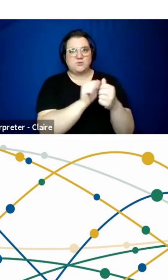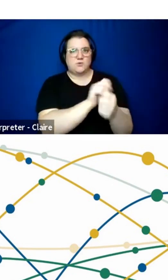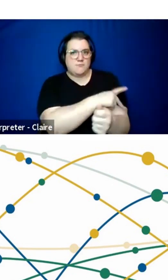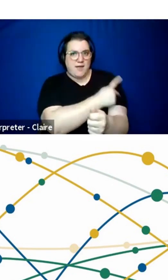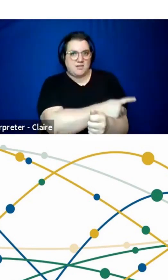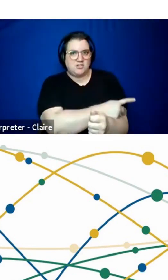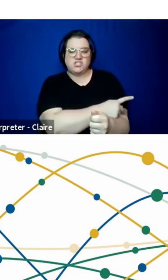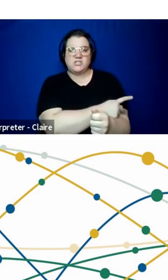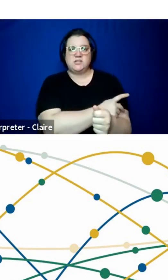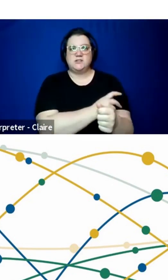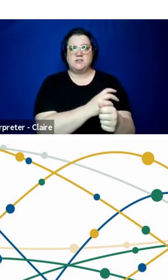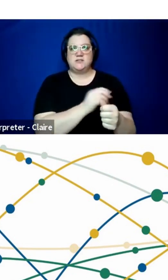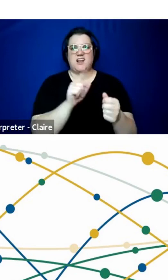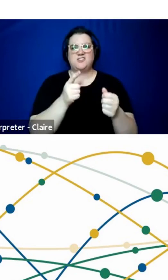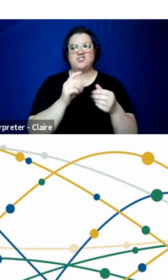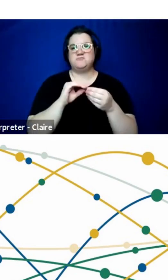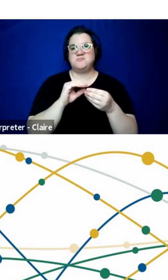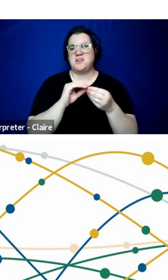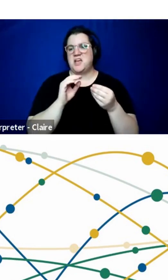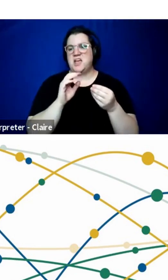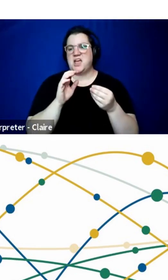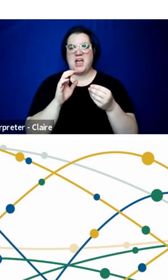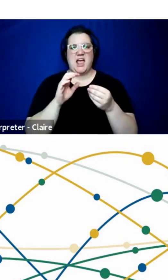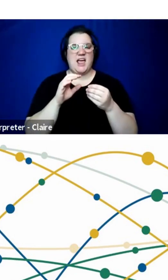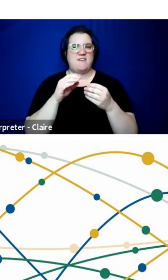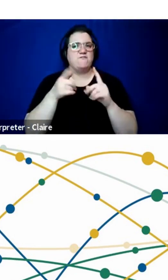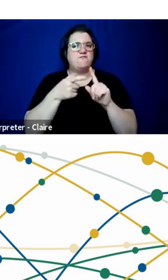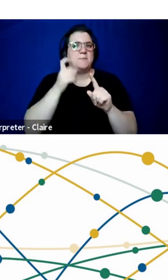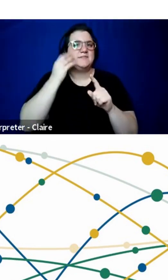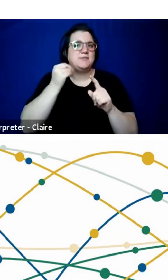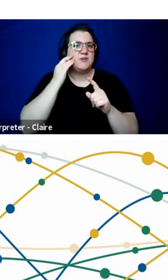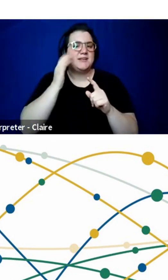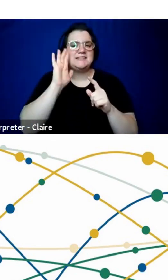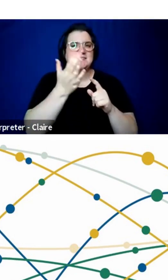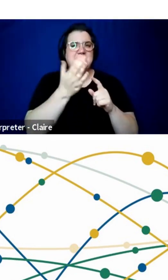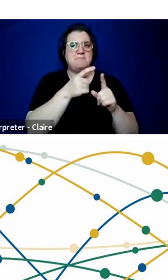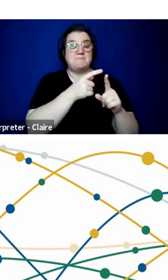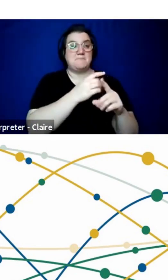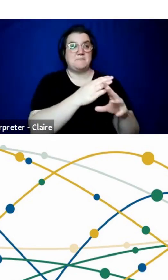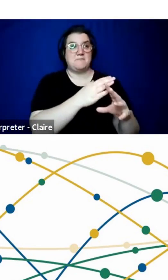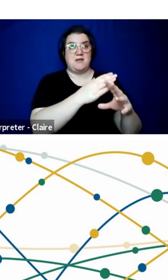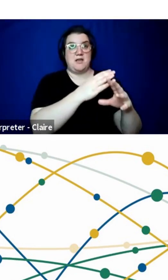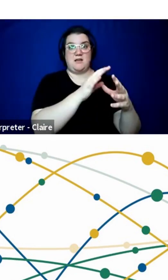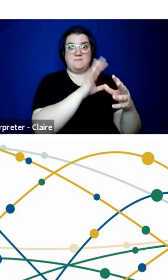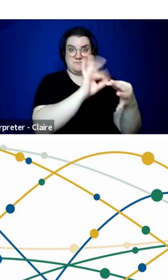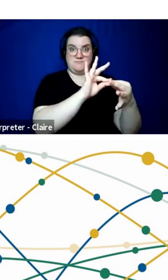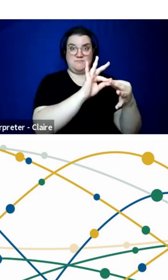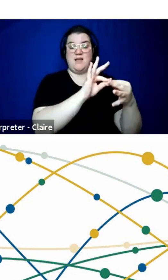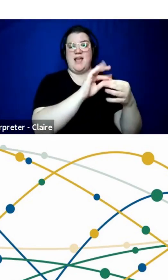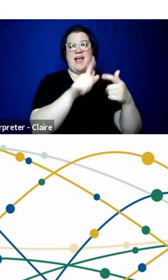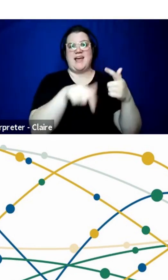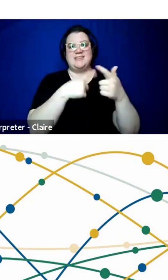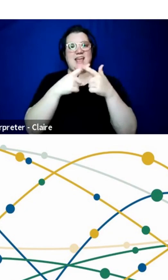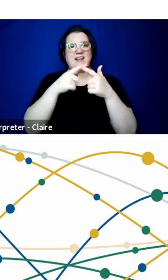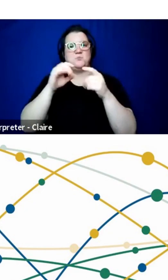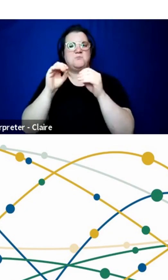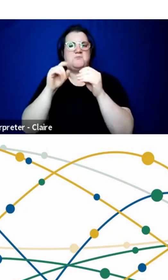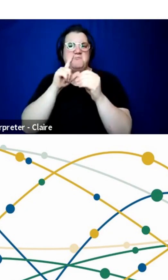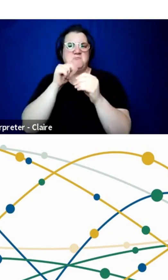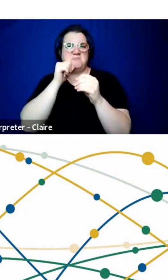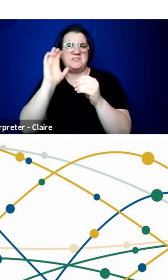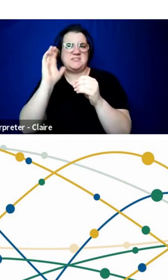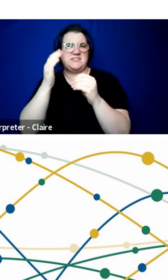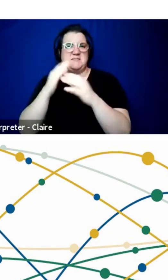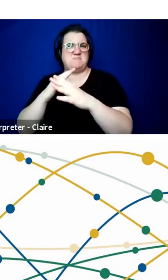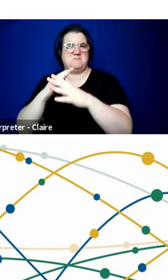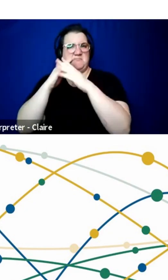doesn't seem to be impaired with follow-up telehealth visits. However, establishing a connection when there's a possibility of an in-person visit